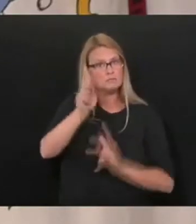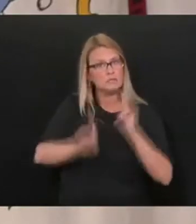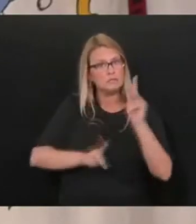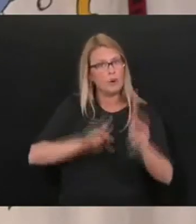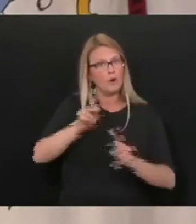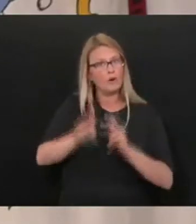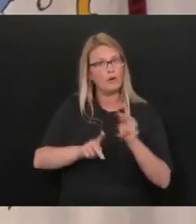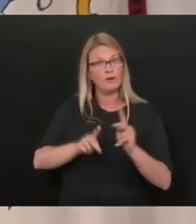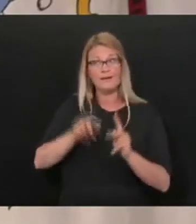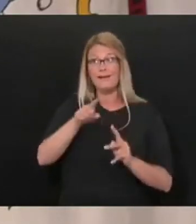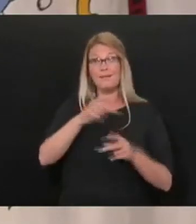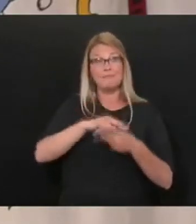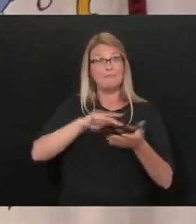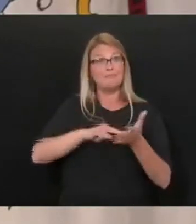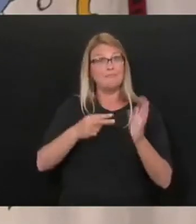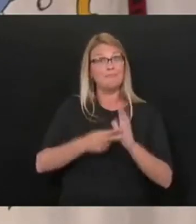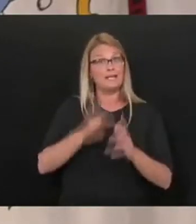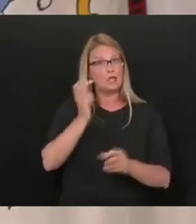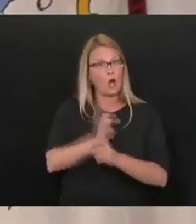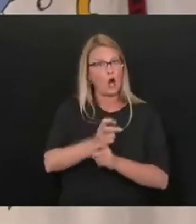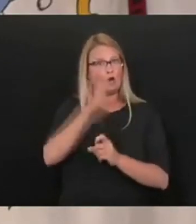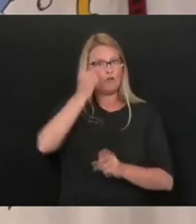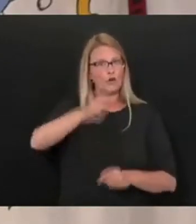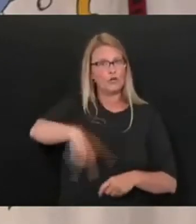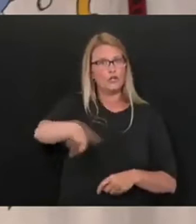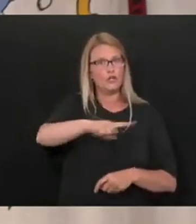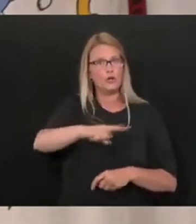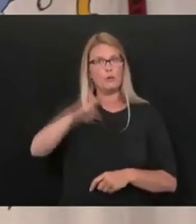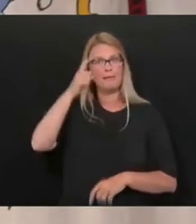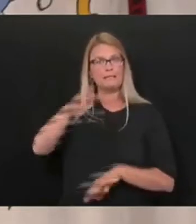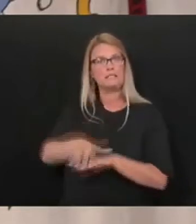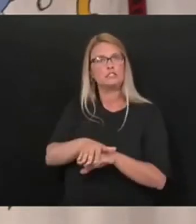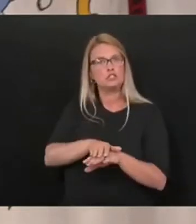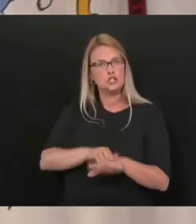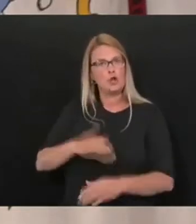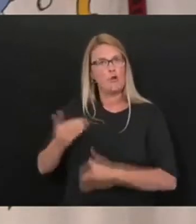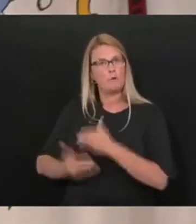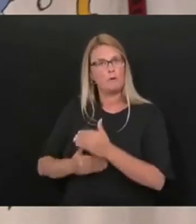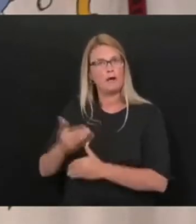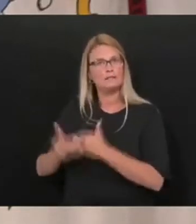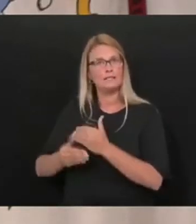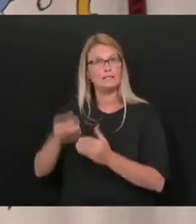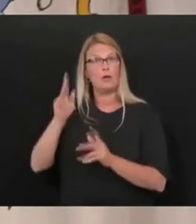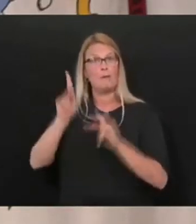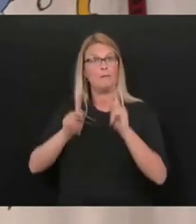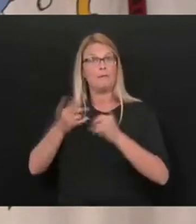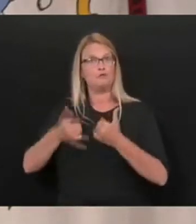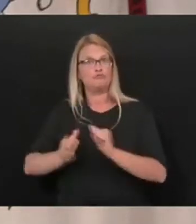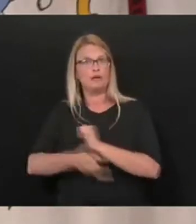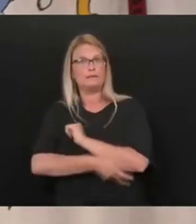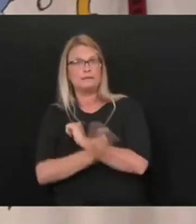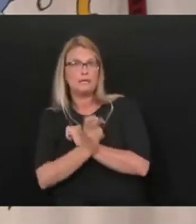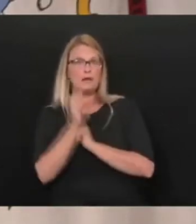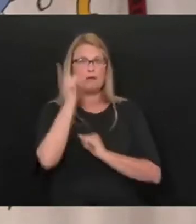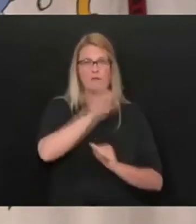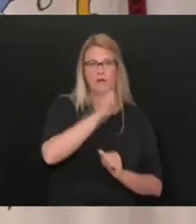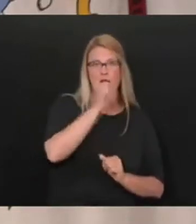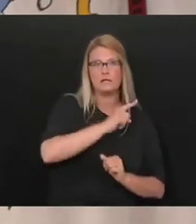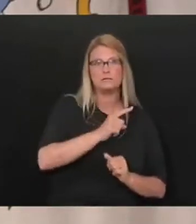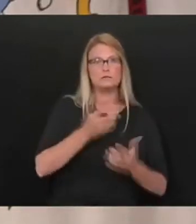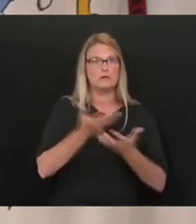and your dollars coming to you because they're slowing us down. You know, crooks,